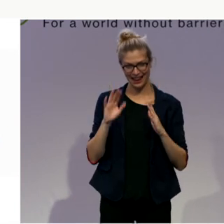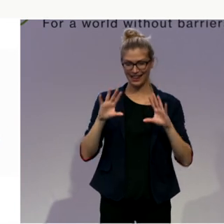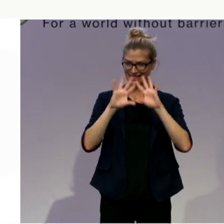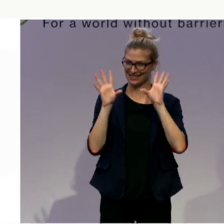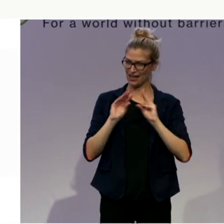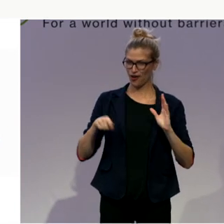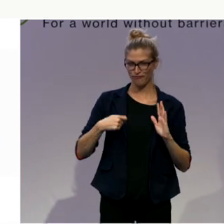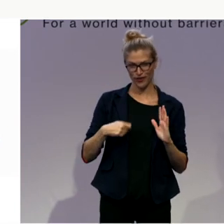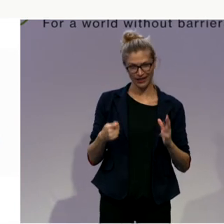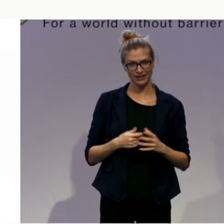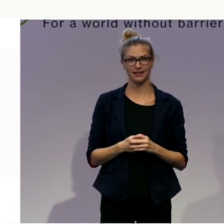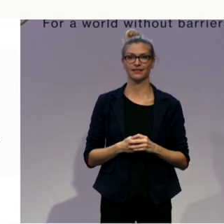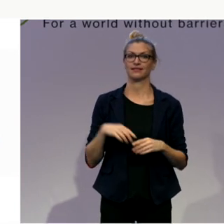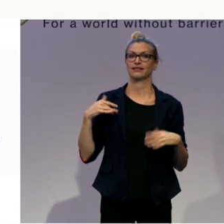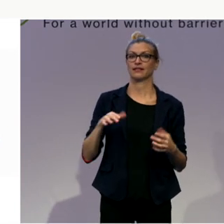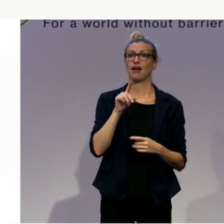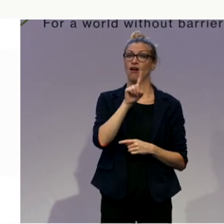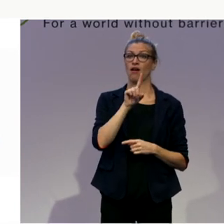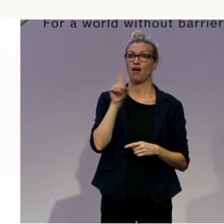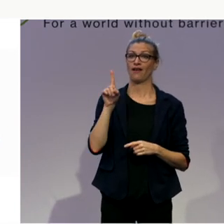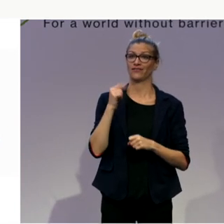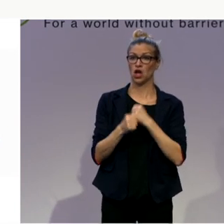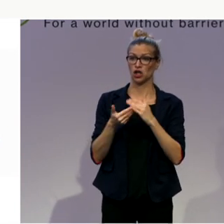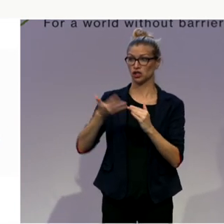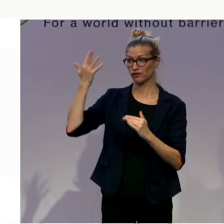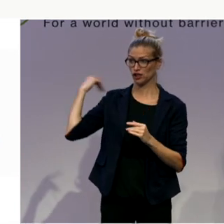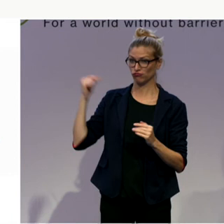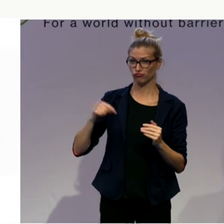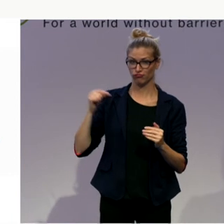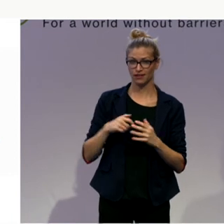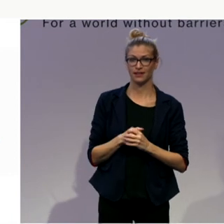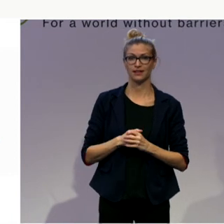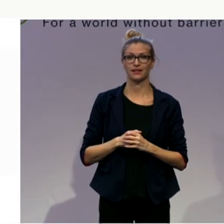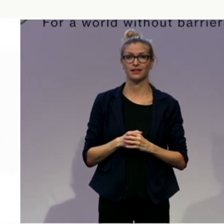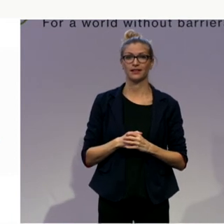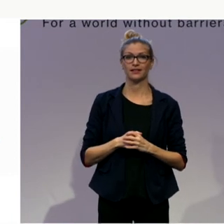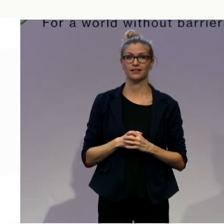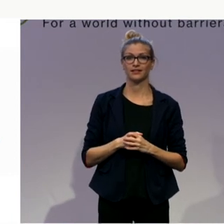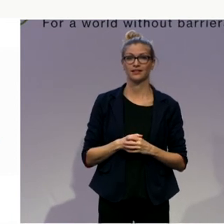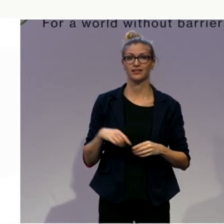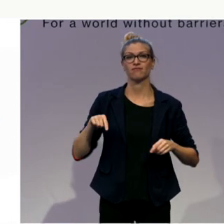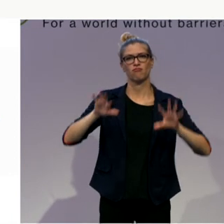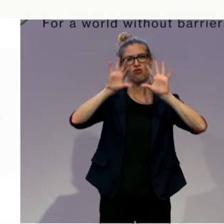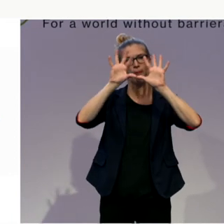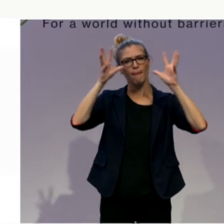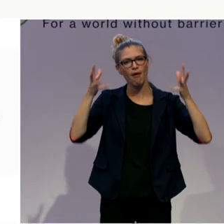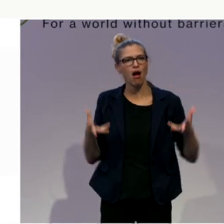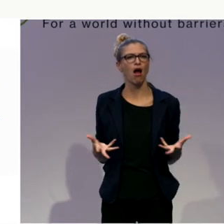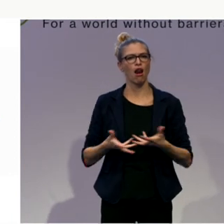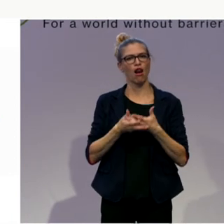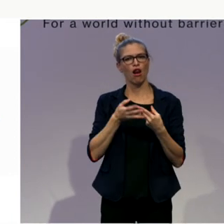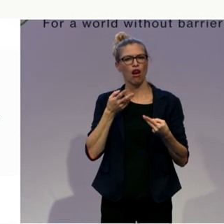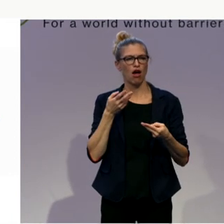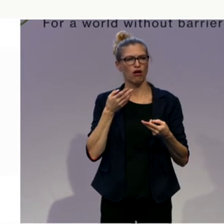11 years. And this has now become a global convening of disability activists and